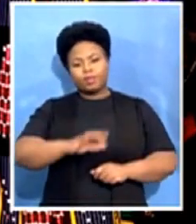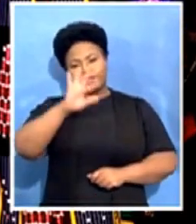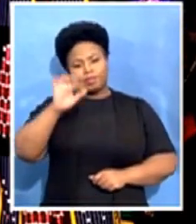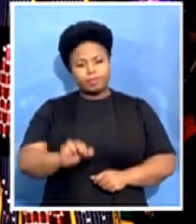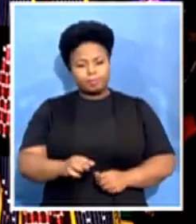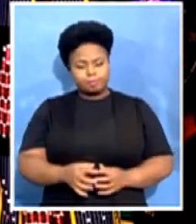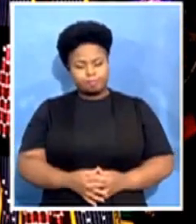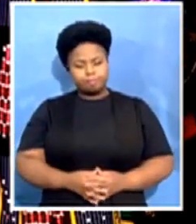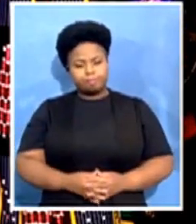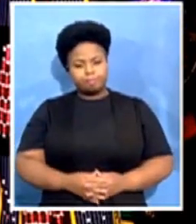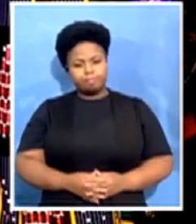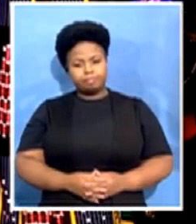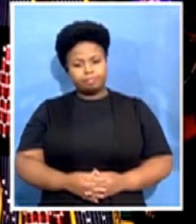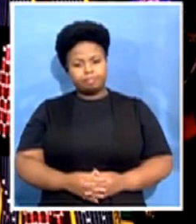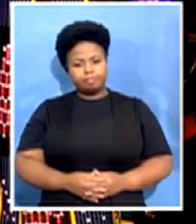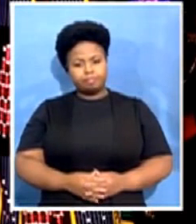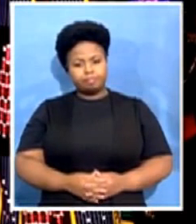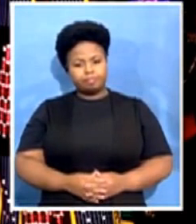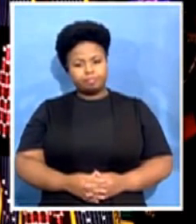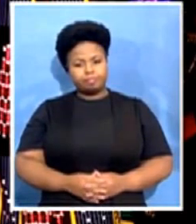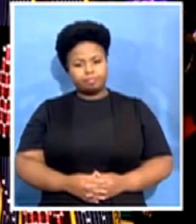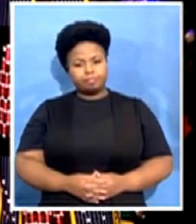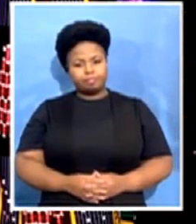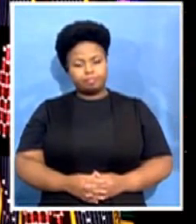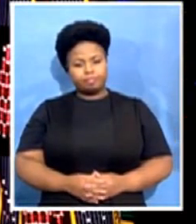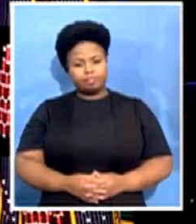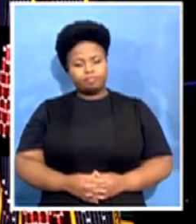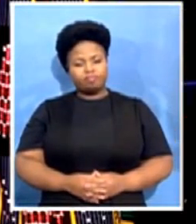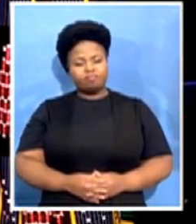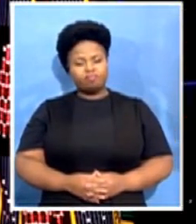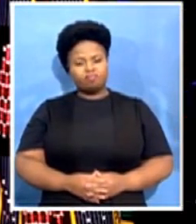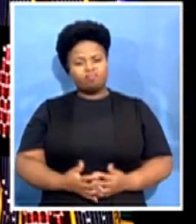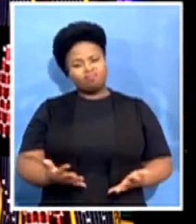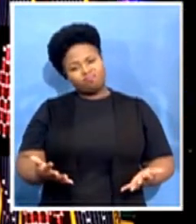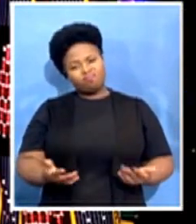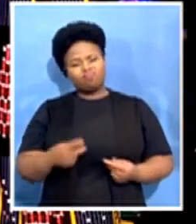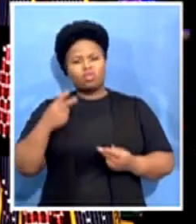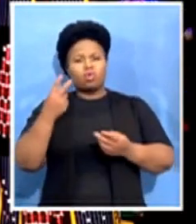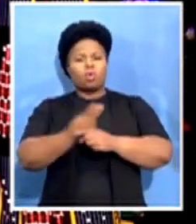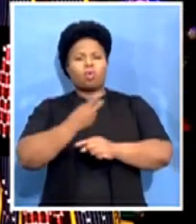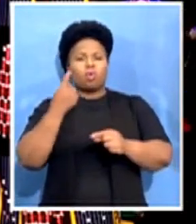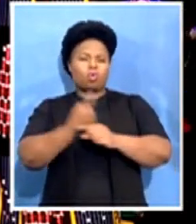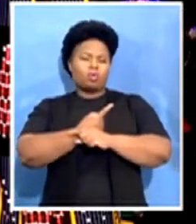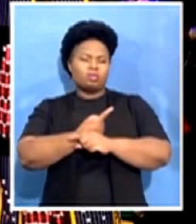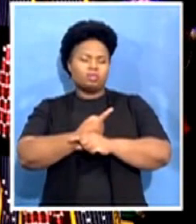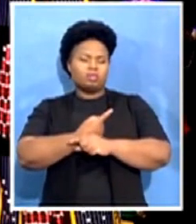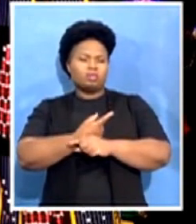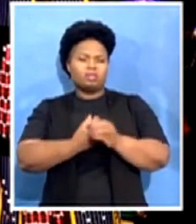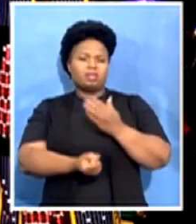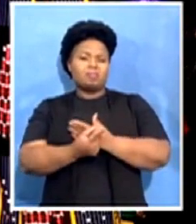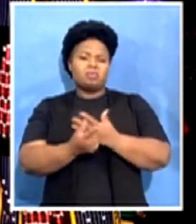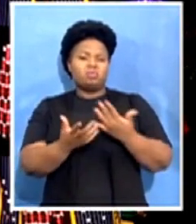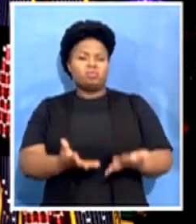It has become customary that when our hearts are intolerable, broken,